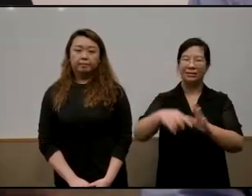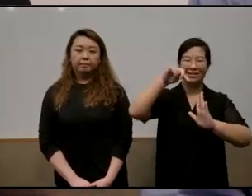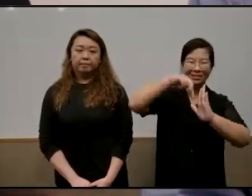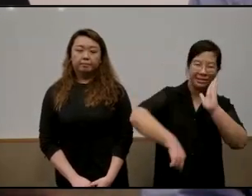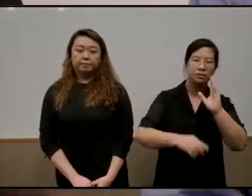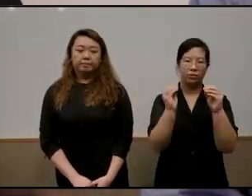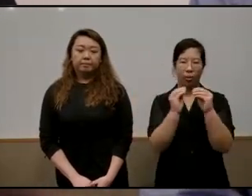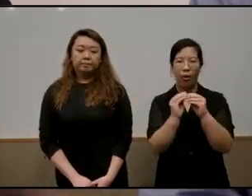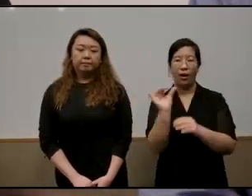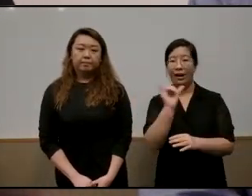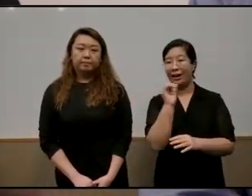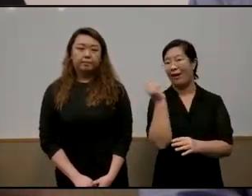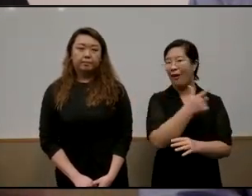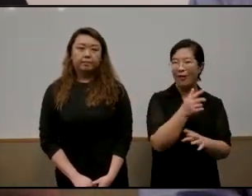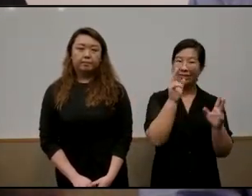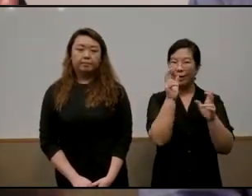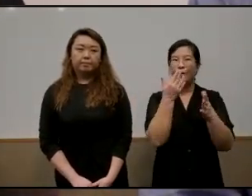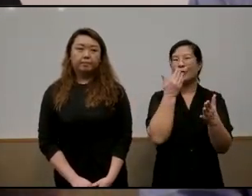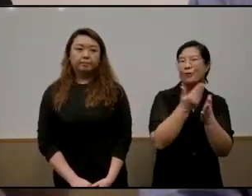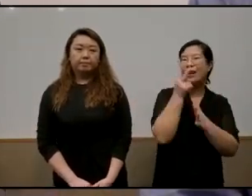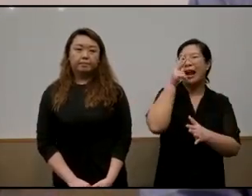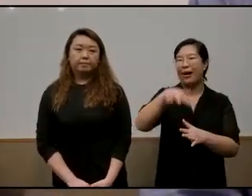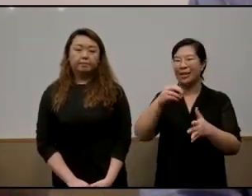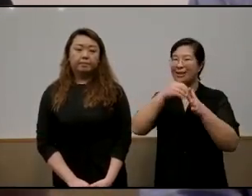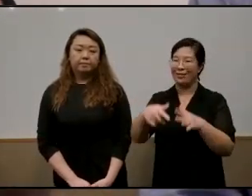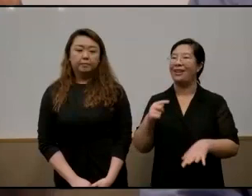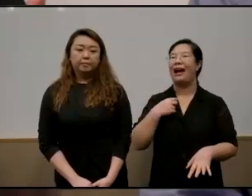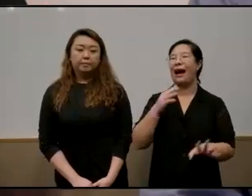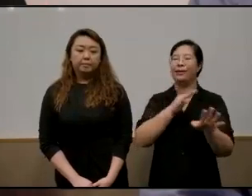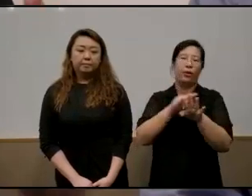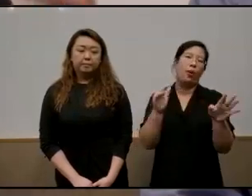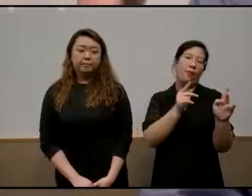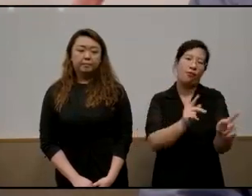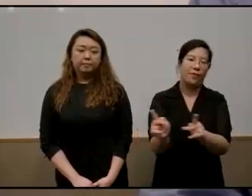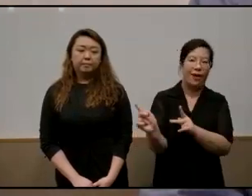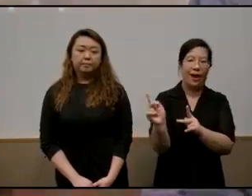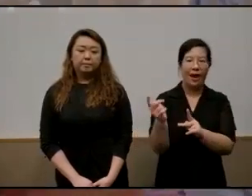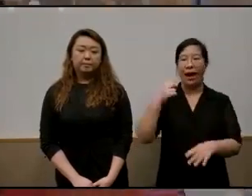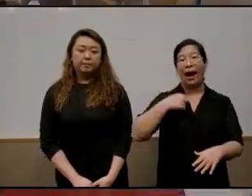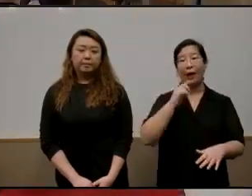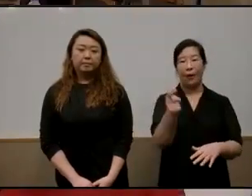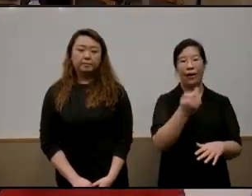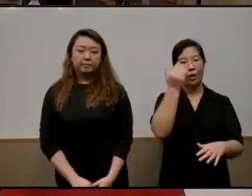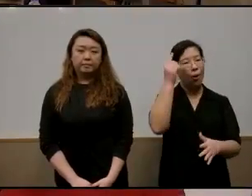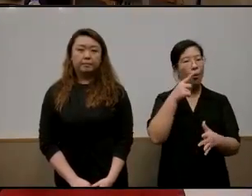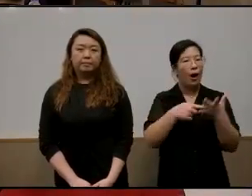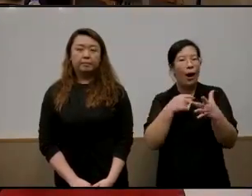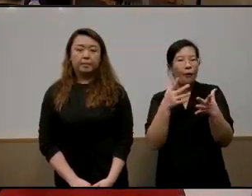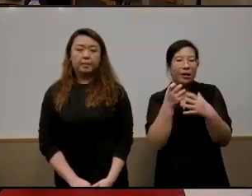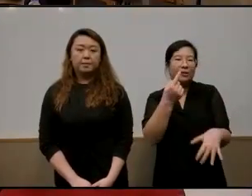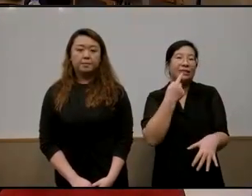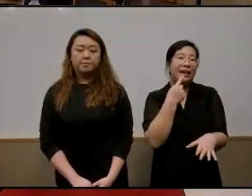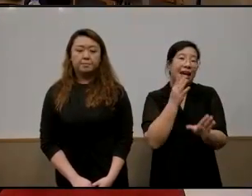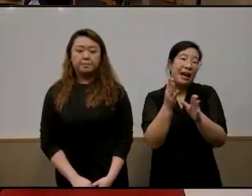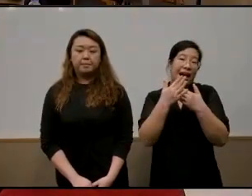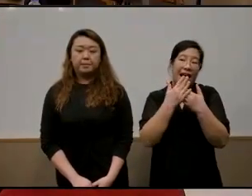good lousy student i don't prepare i tell them that i only know what i'm going to say after i listen to everybody i can't i didn't even read